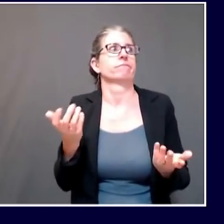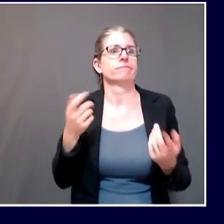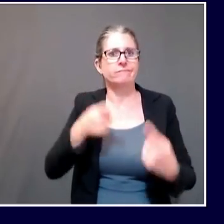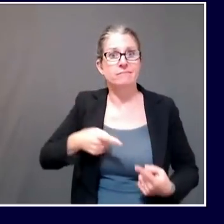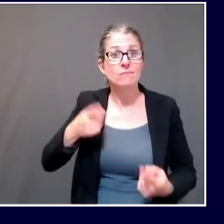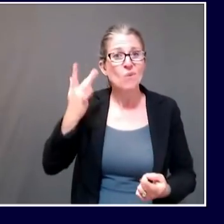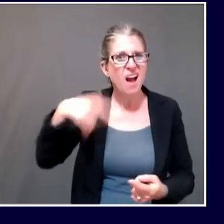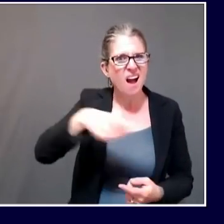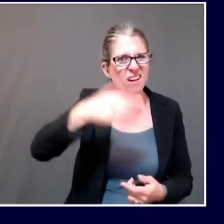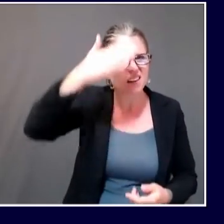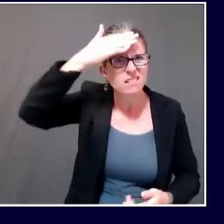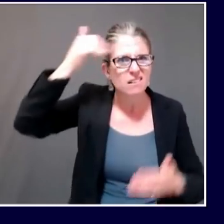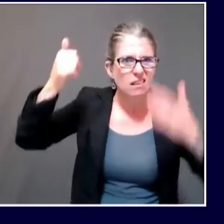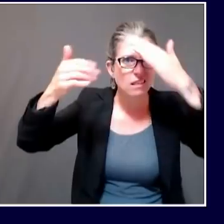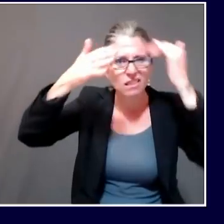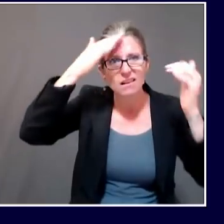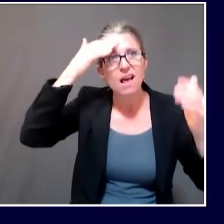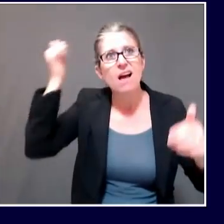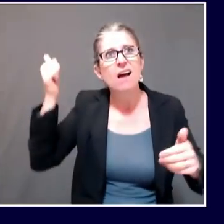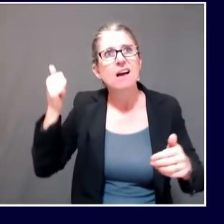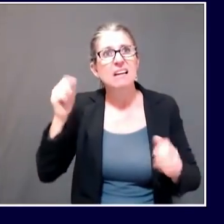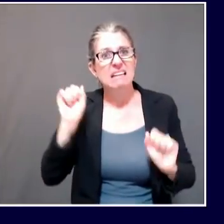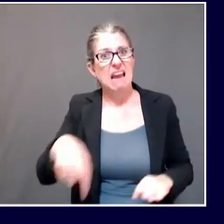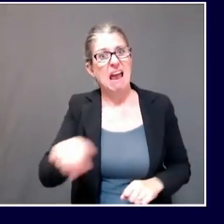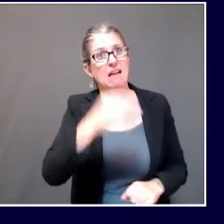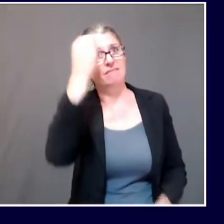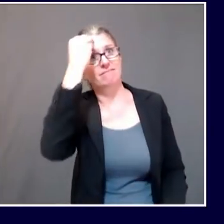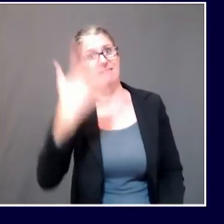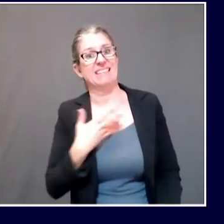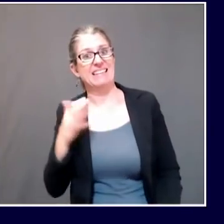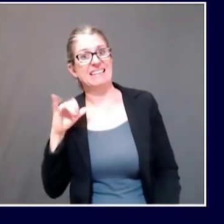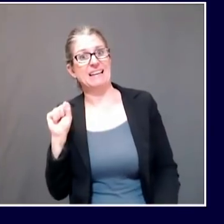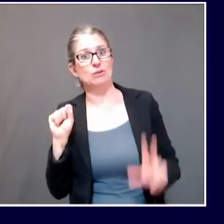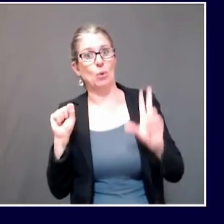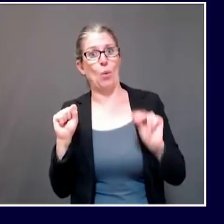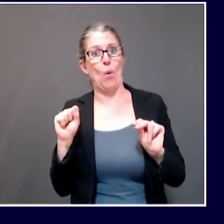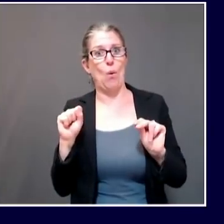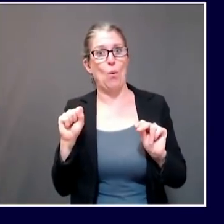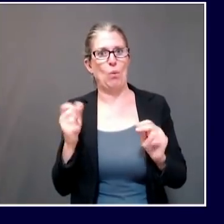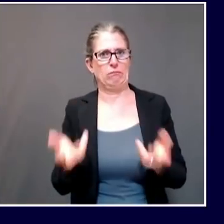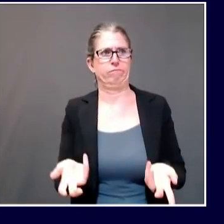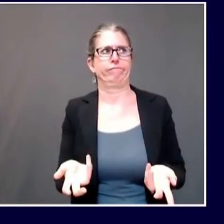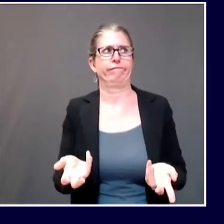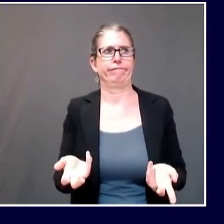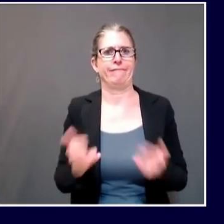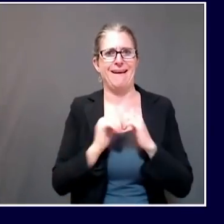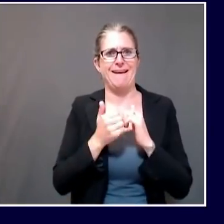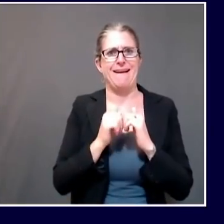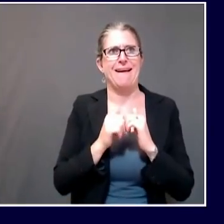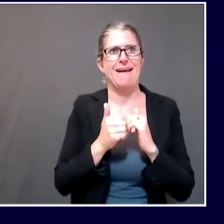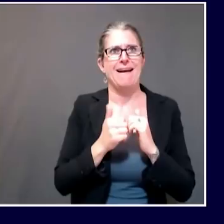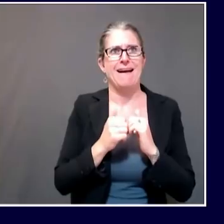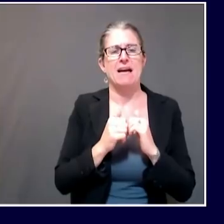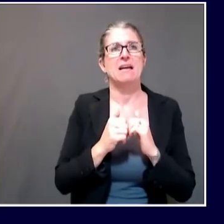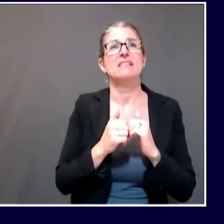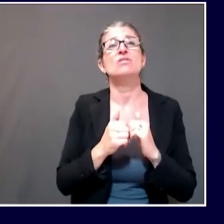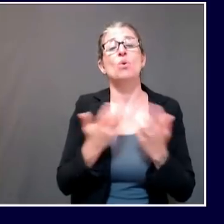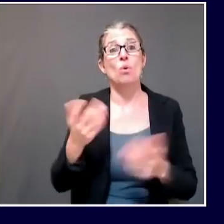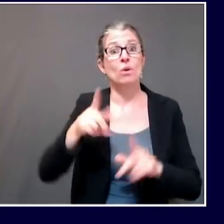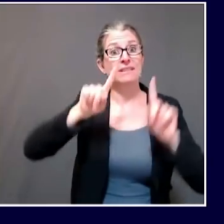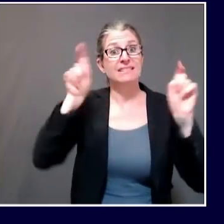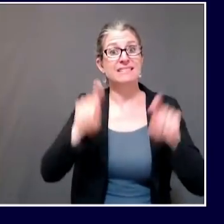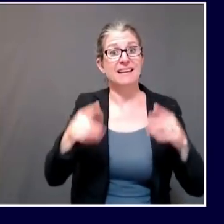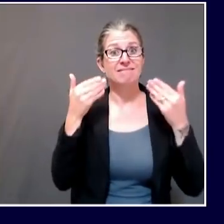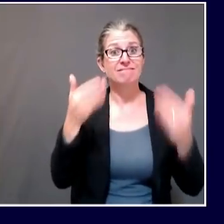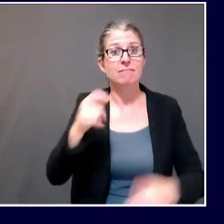poses challenges. The testing itself can involve sticking something up someone's nose and that in and of itself could be